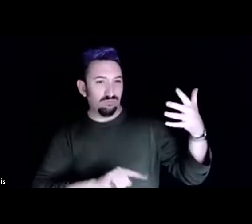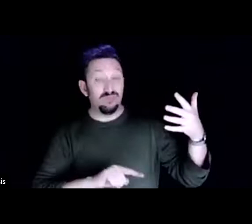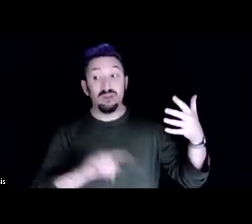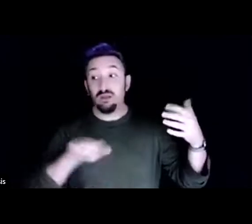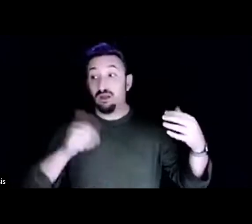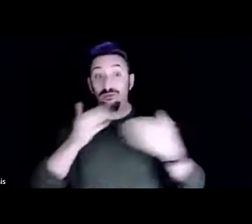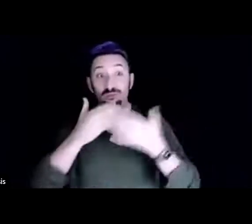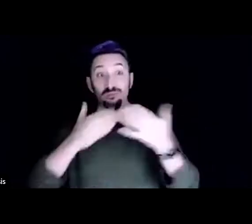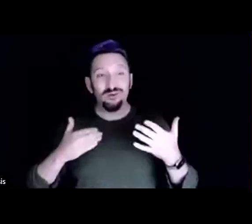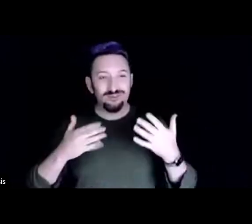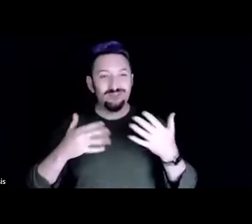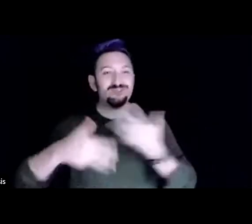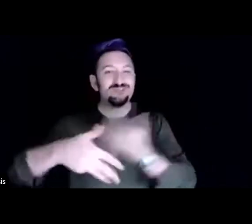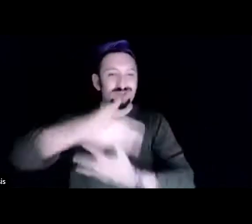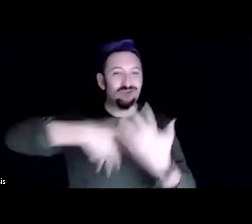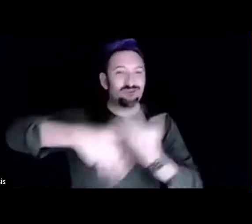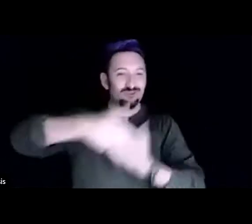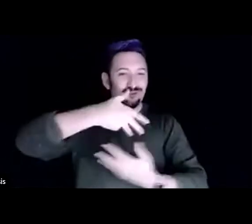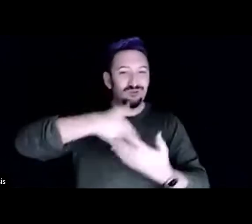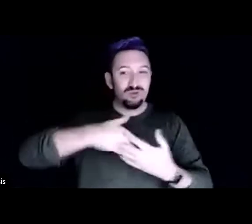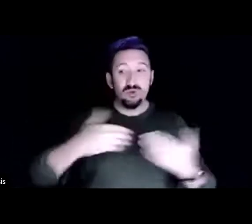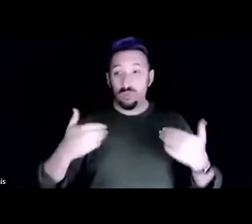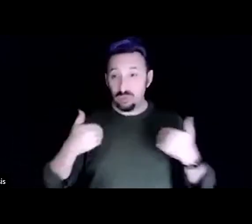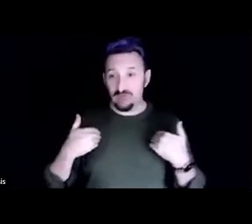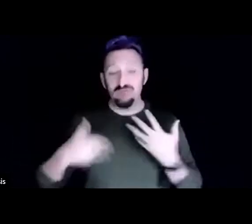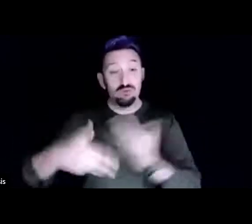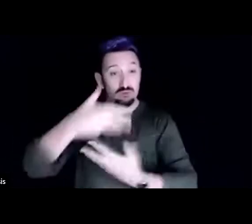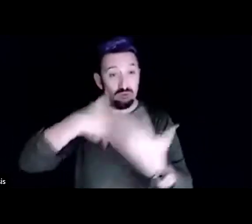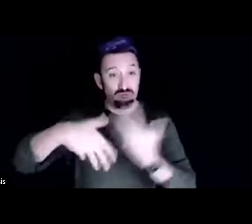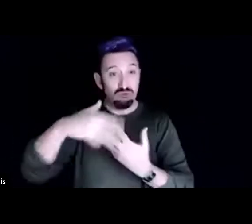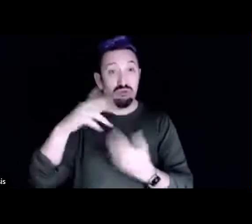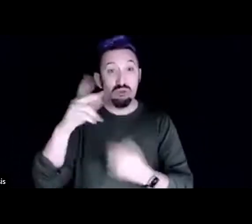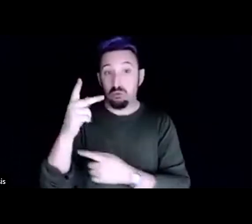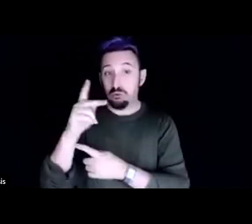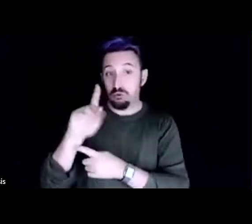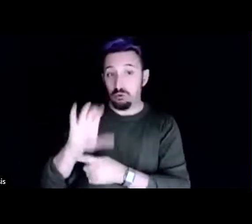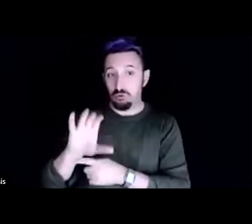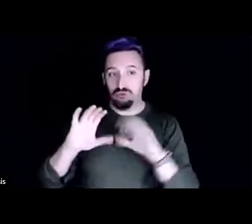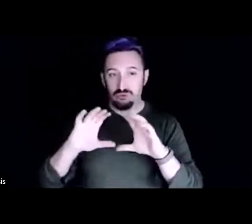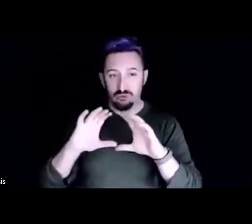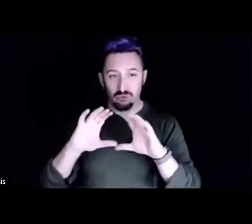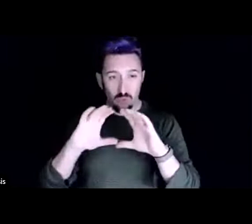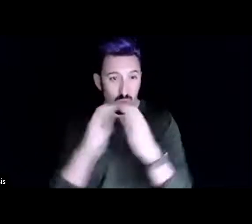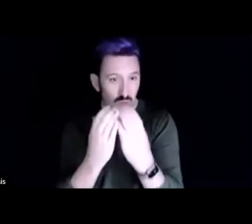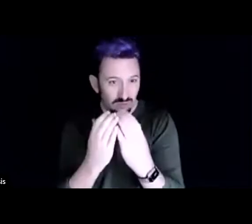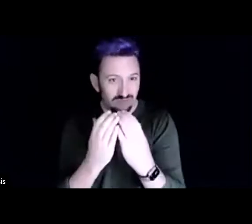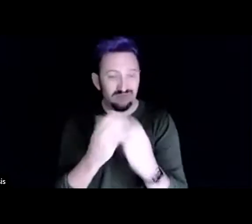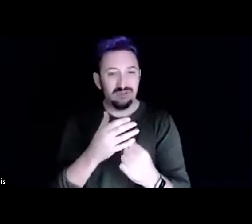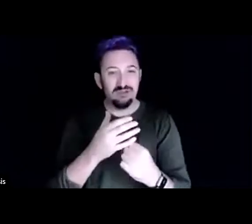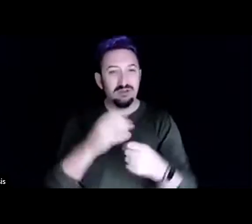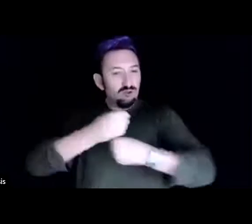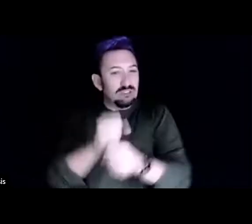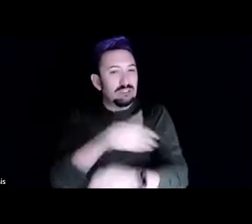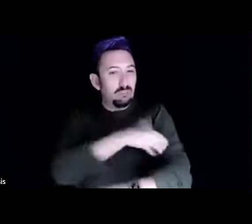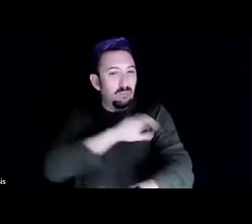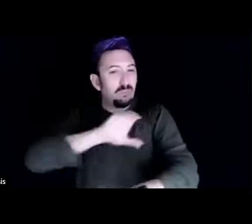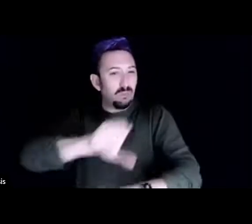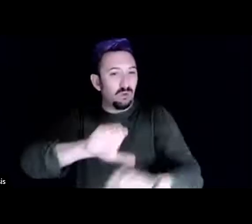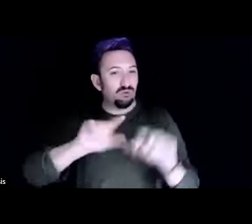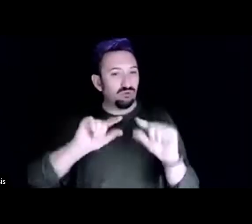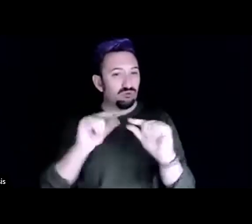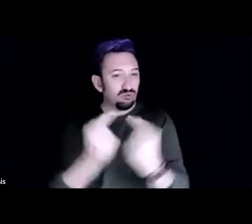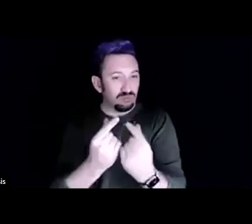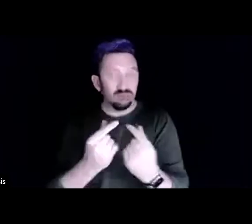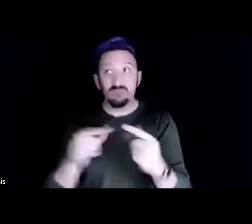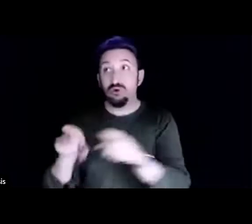which we have our social permaculture course empowering group collaborative groups, but also within all of our organizing. Like how do